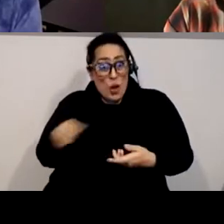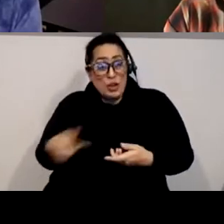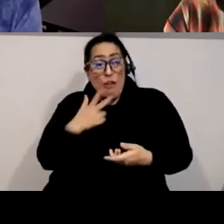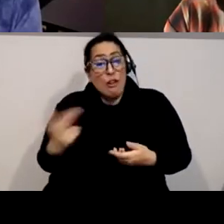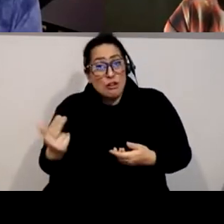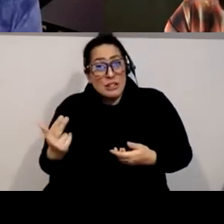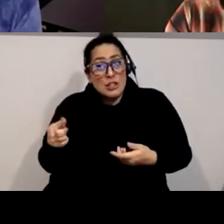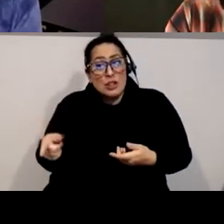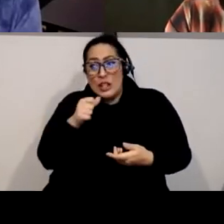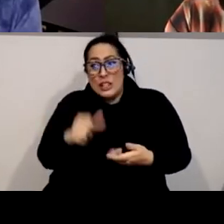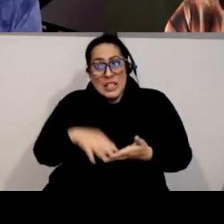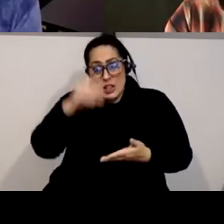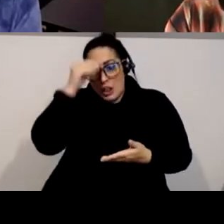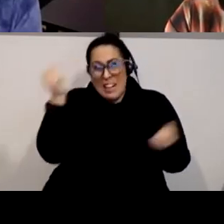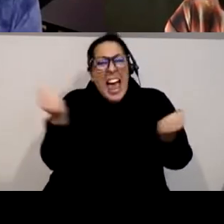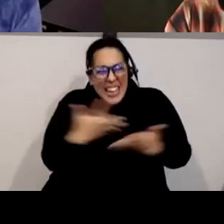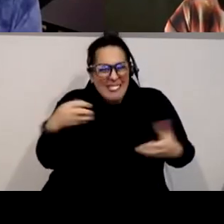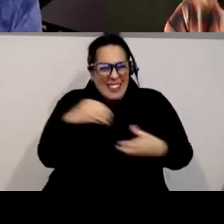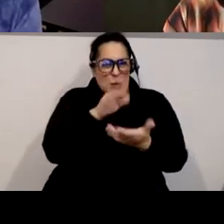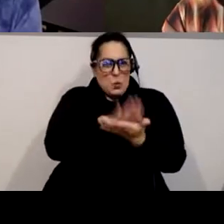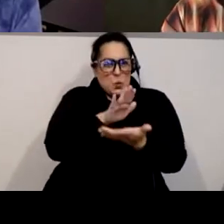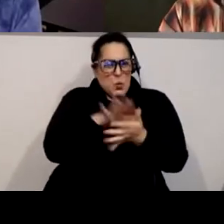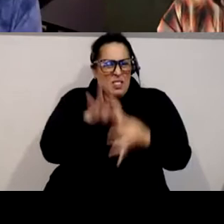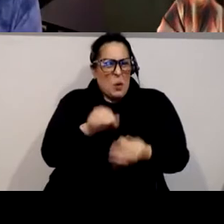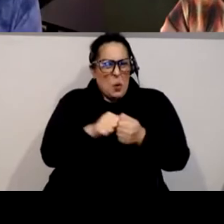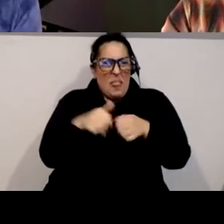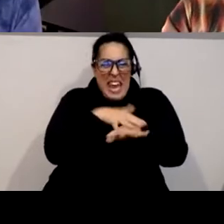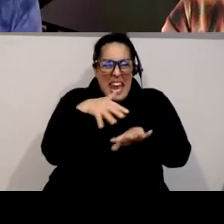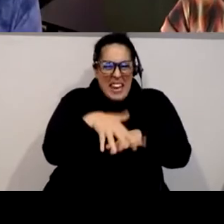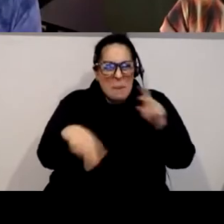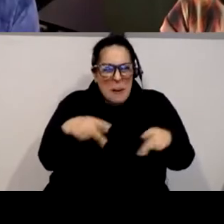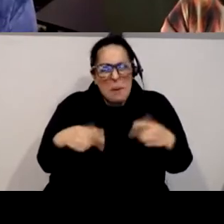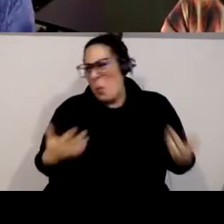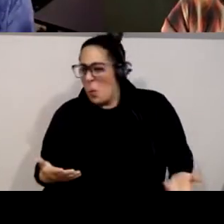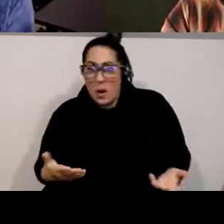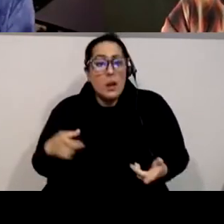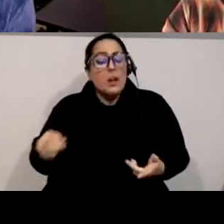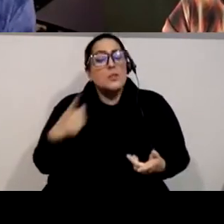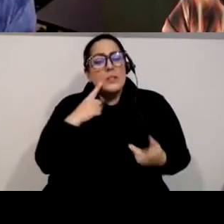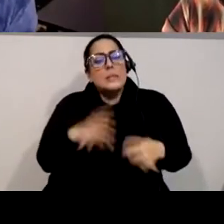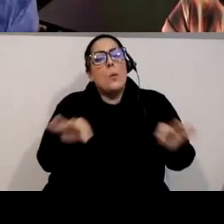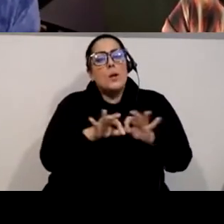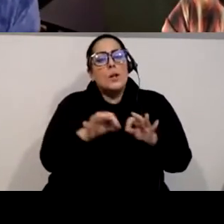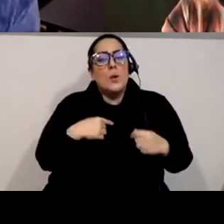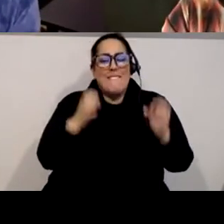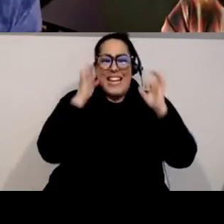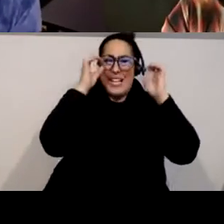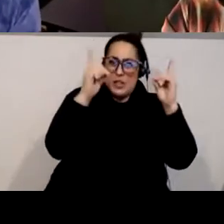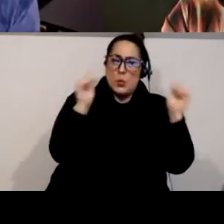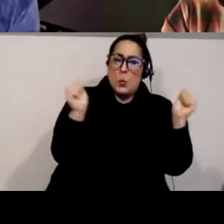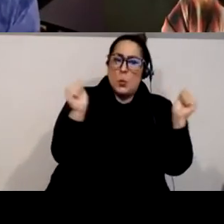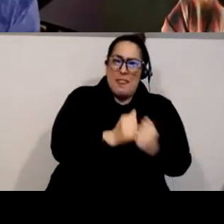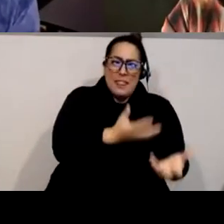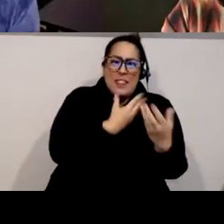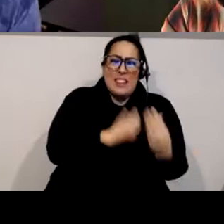learn anything about native people so education and then having the empathy to step back and understand like we're